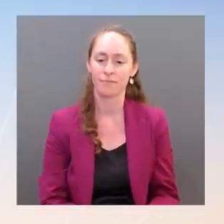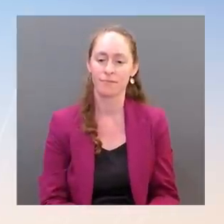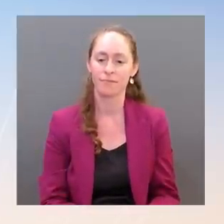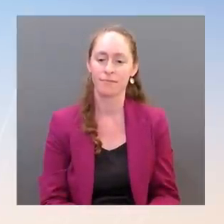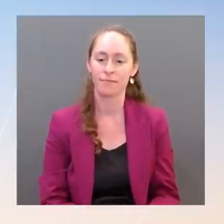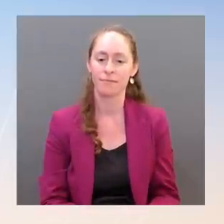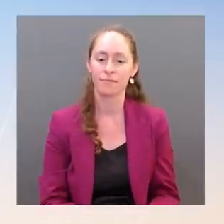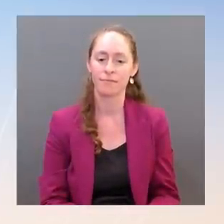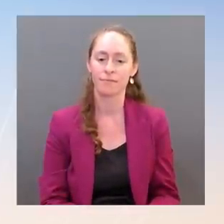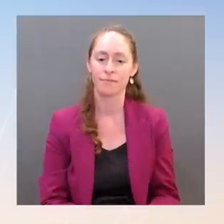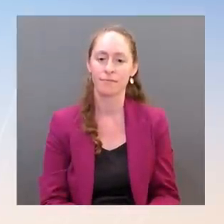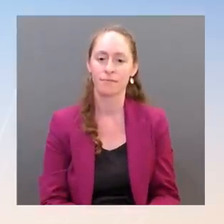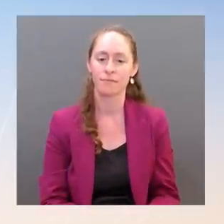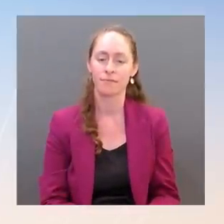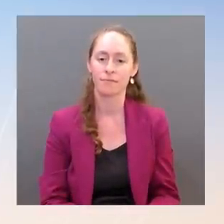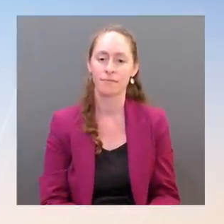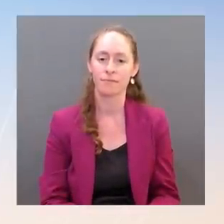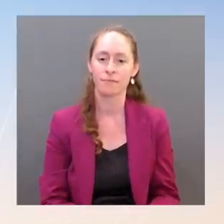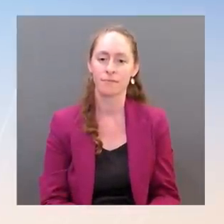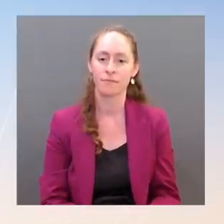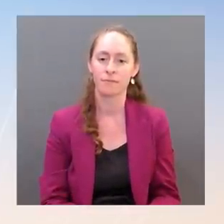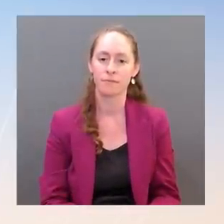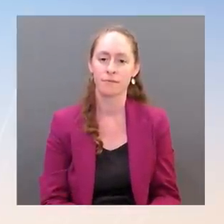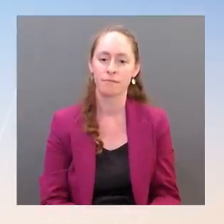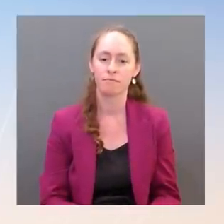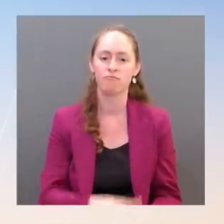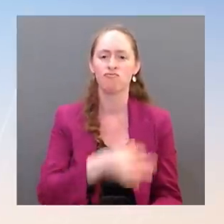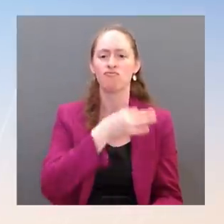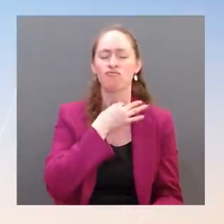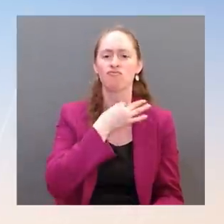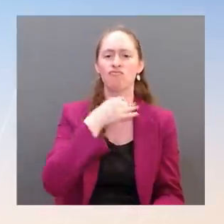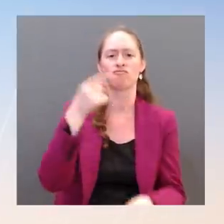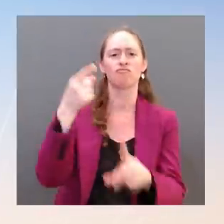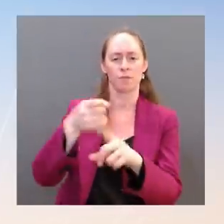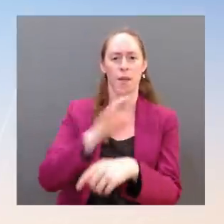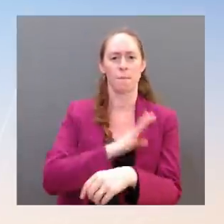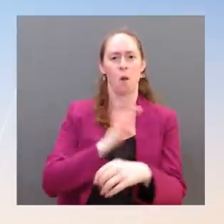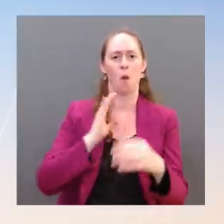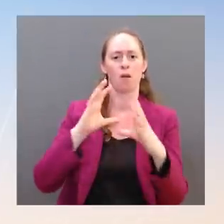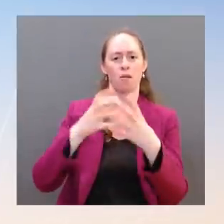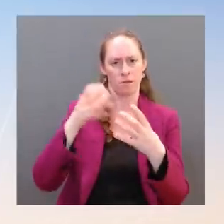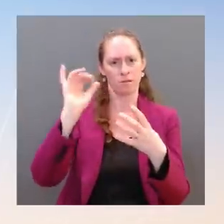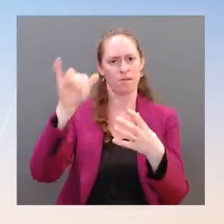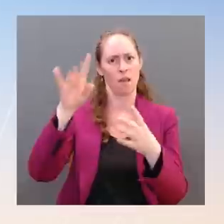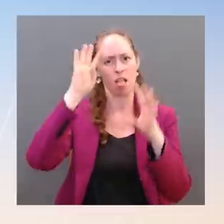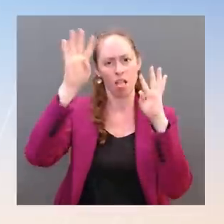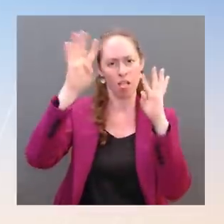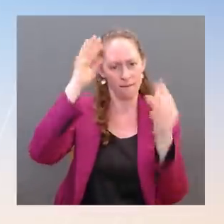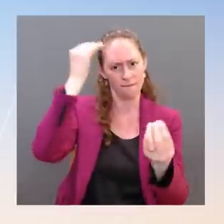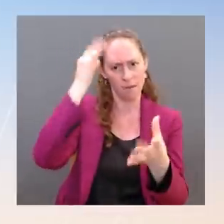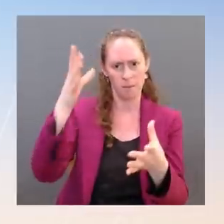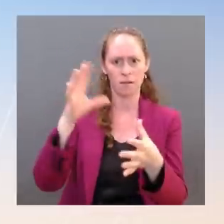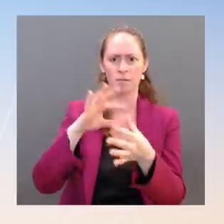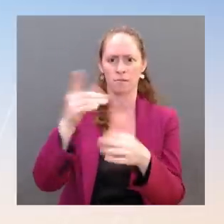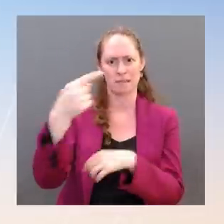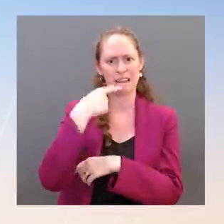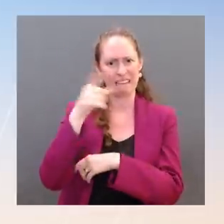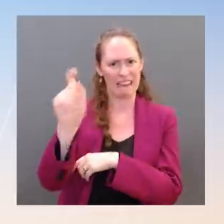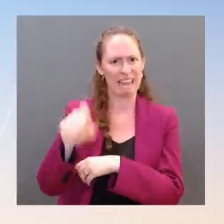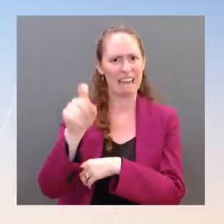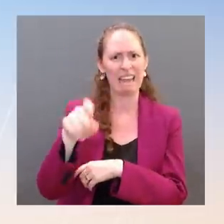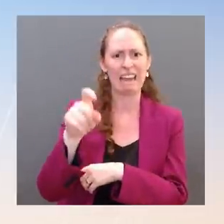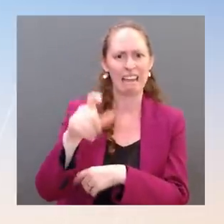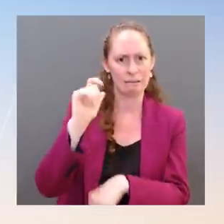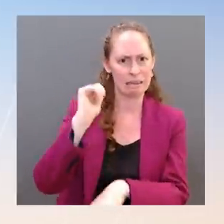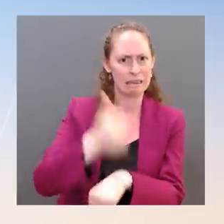Disinformation Board. Last week, you guys said that you needed this Disinformation Governance Board at DHS to make sure that freedom of speech is protected